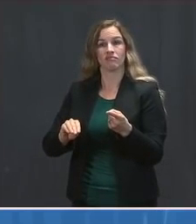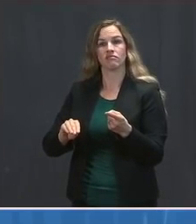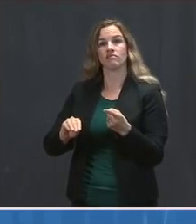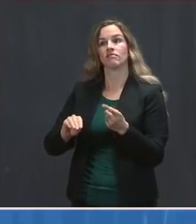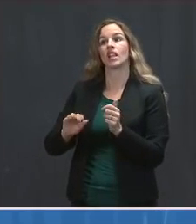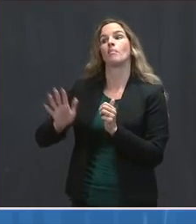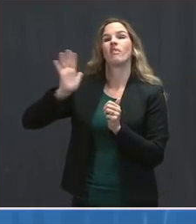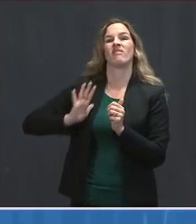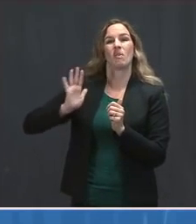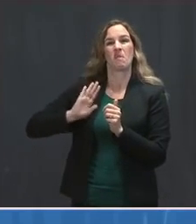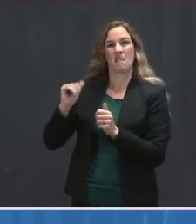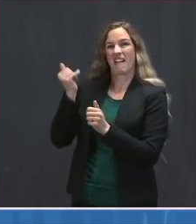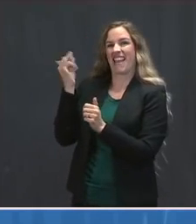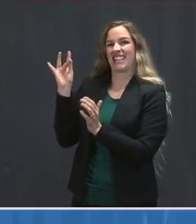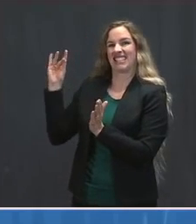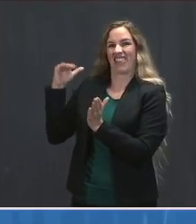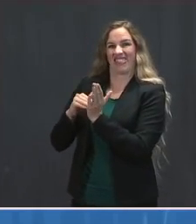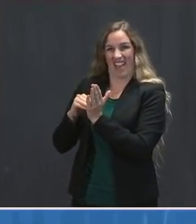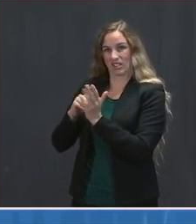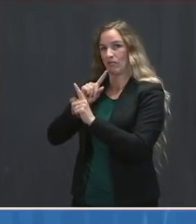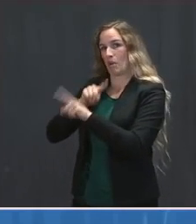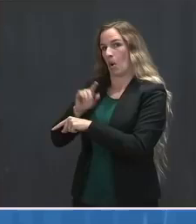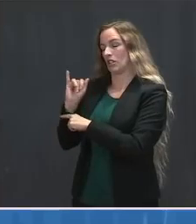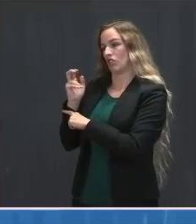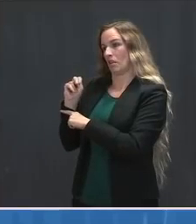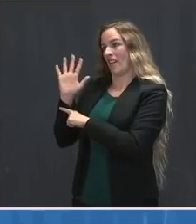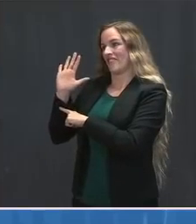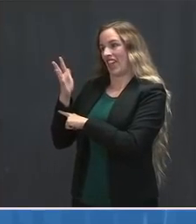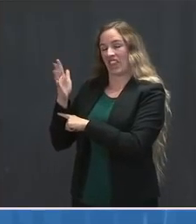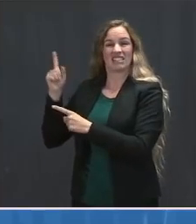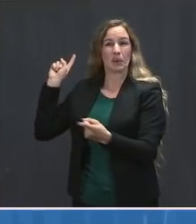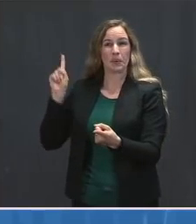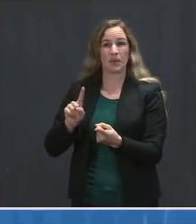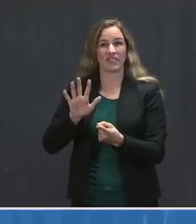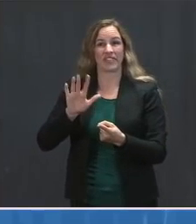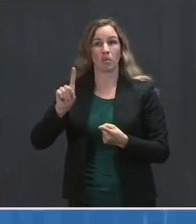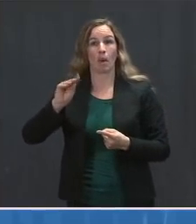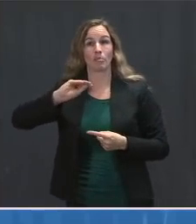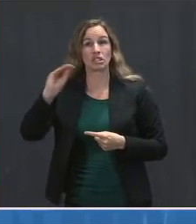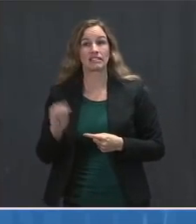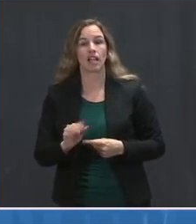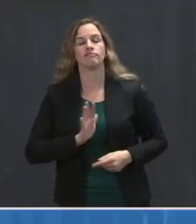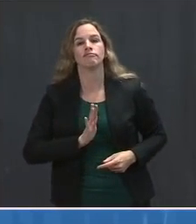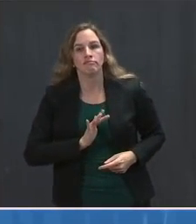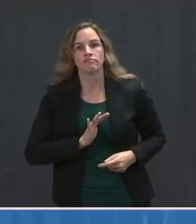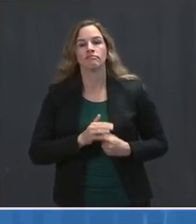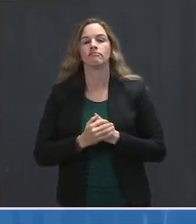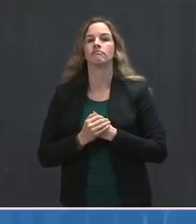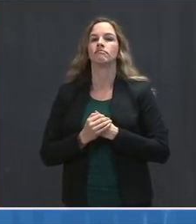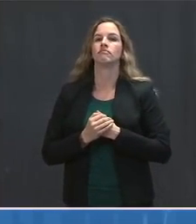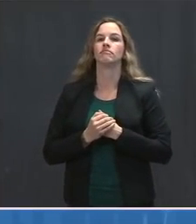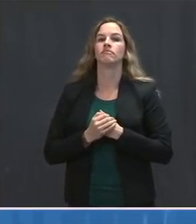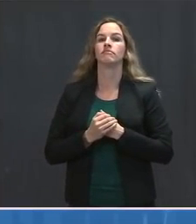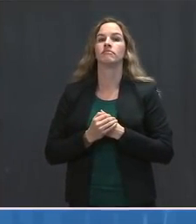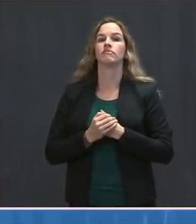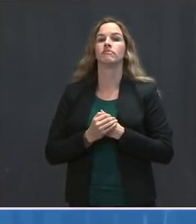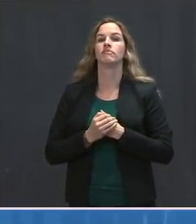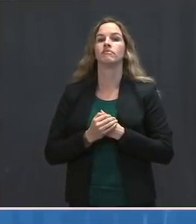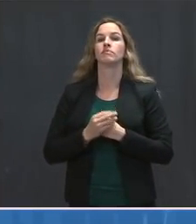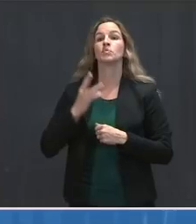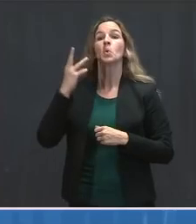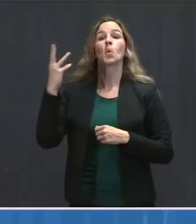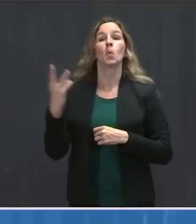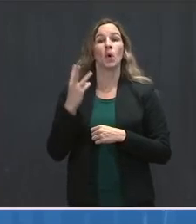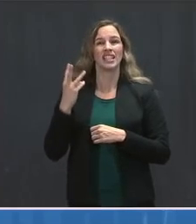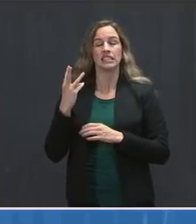,000 reported on January 5th. On Wednesday, I noted the peak- the pace of deaths appears to be